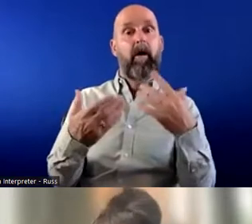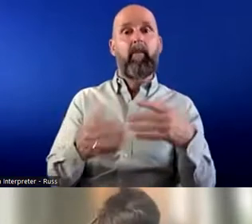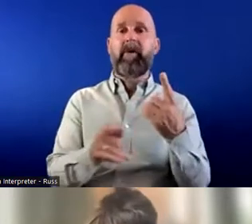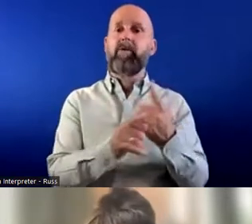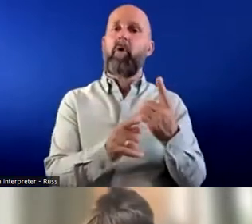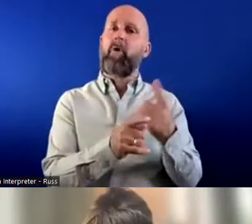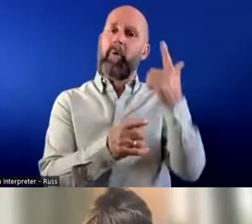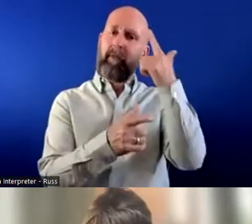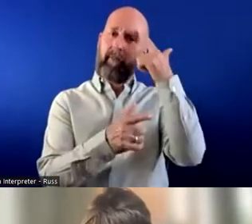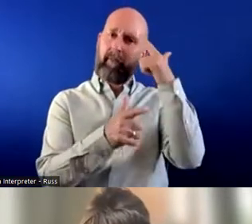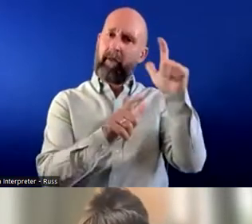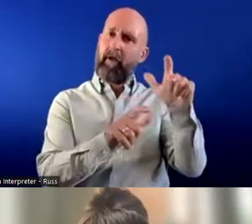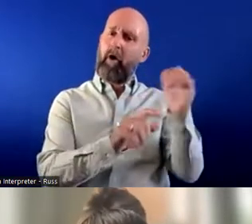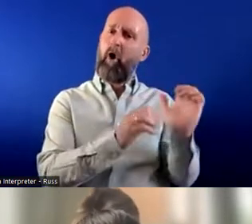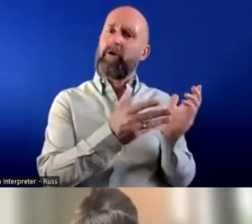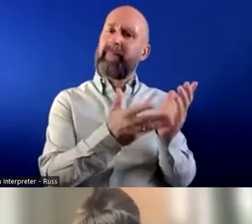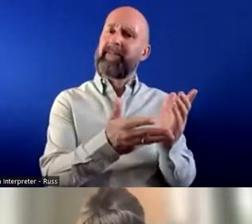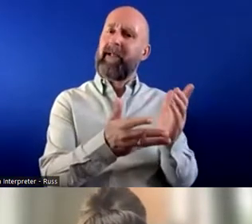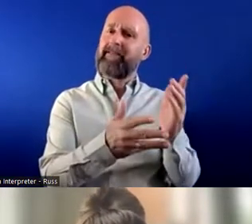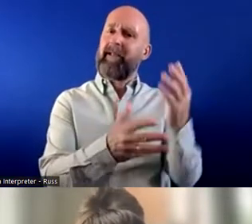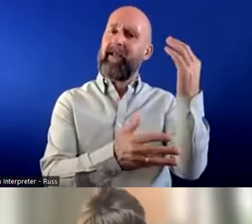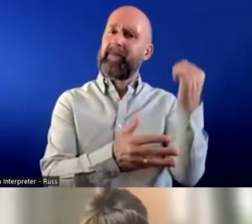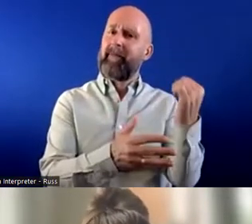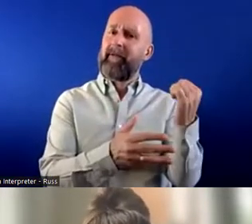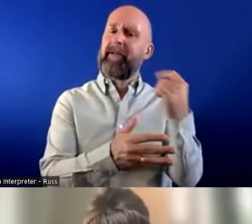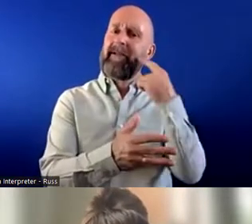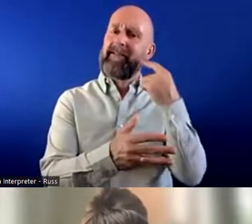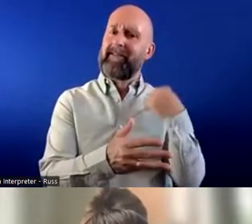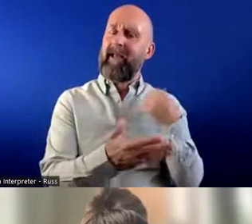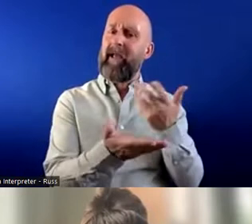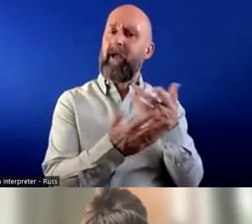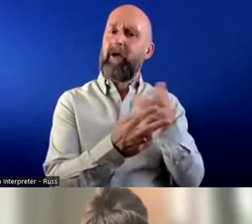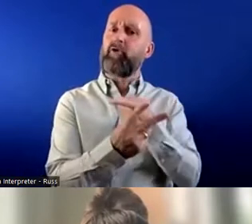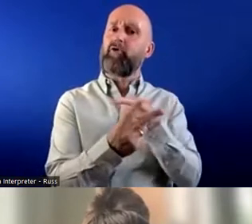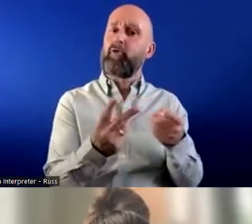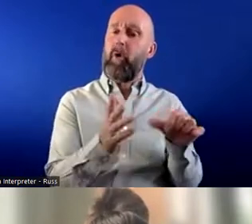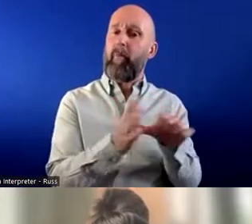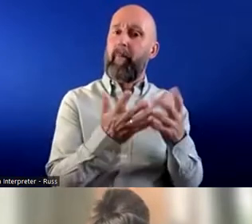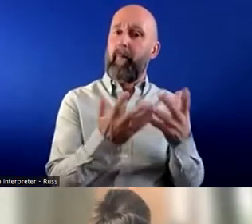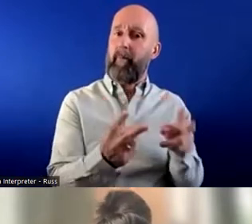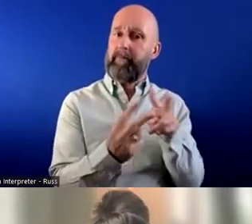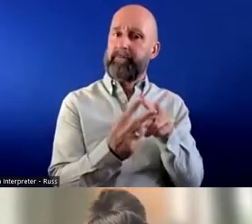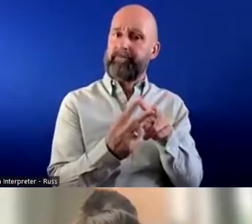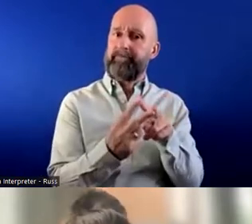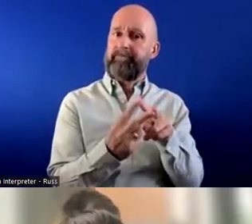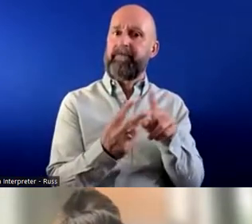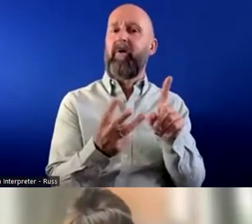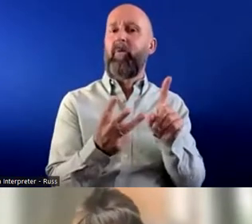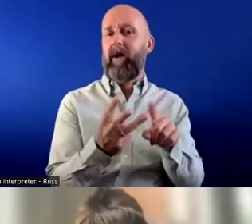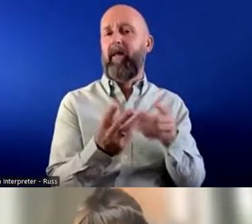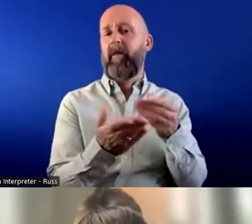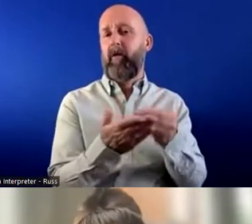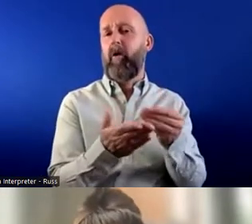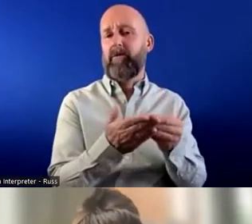hospitality businesses in Northern Ireland yesterday and two key stresses for them at the minute other than cost of utilities.